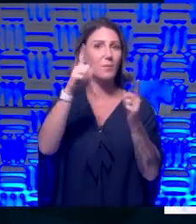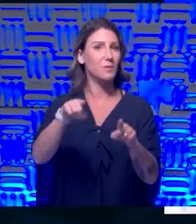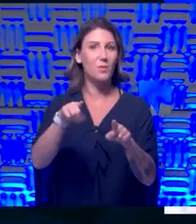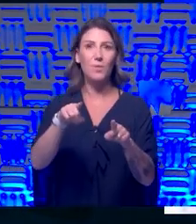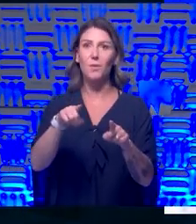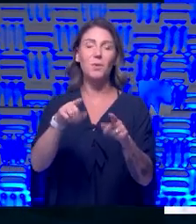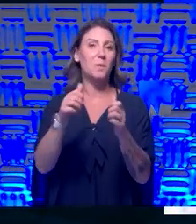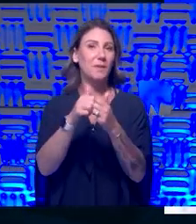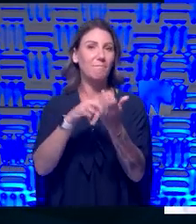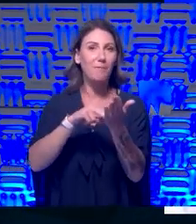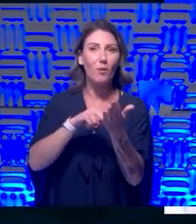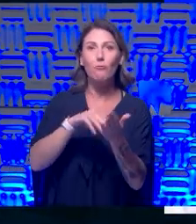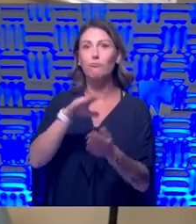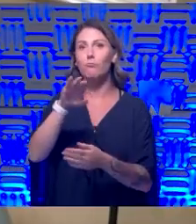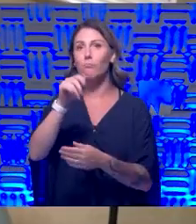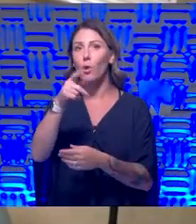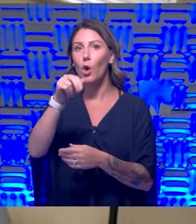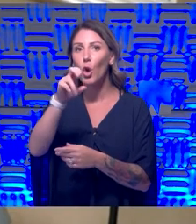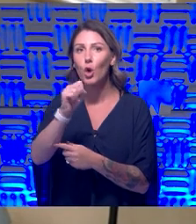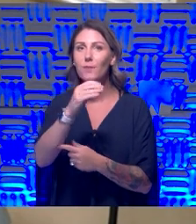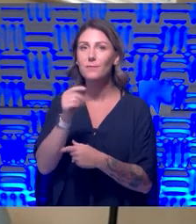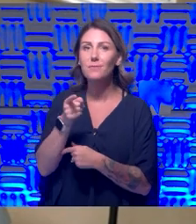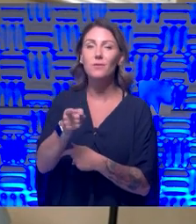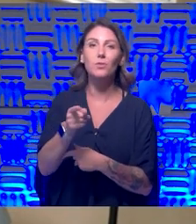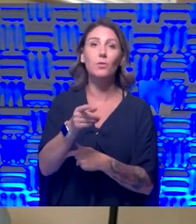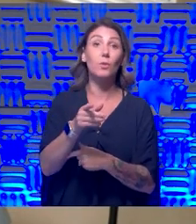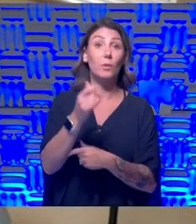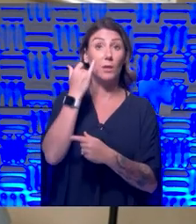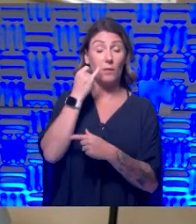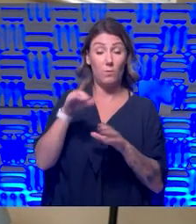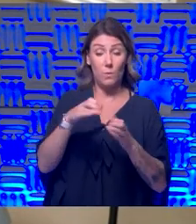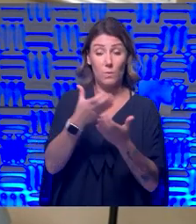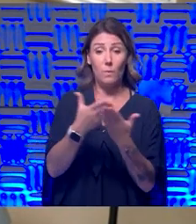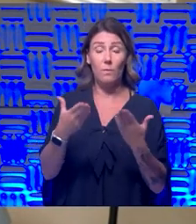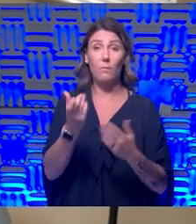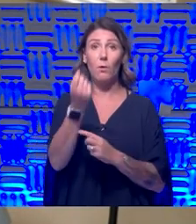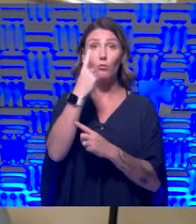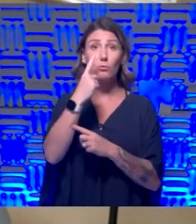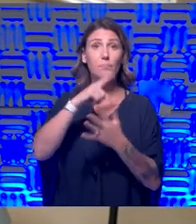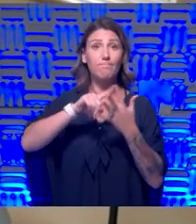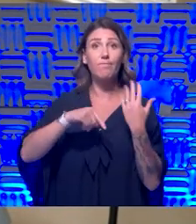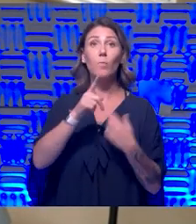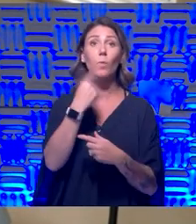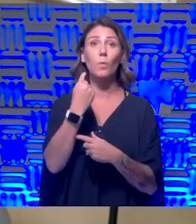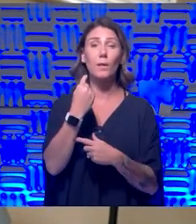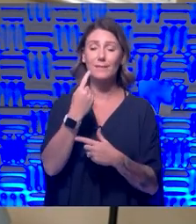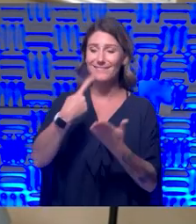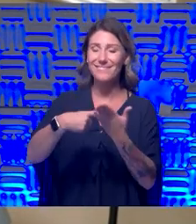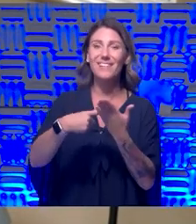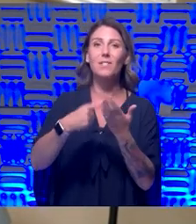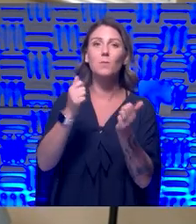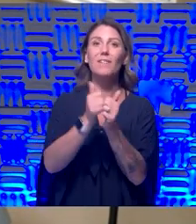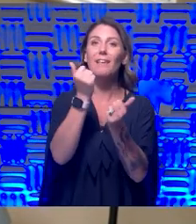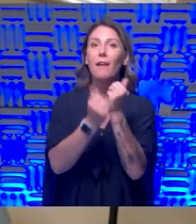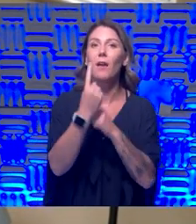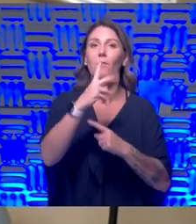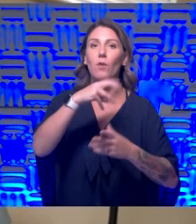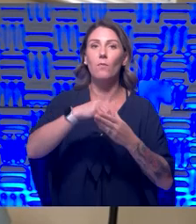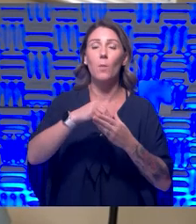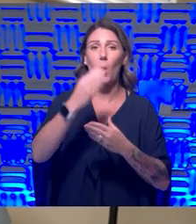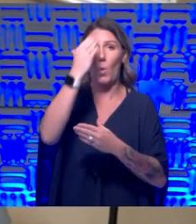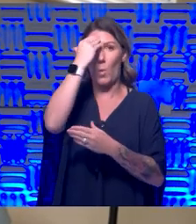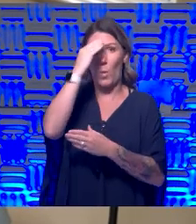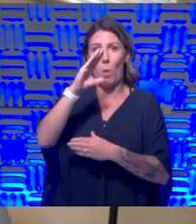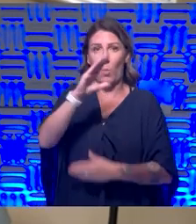I agree with you. You know, if you can do things, understand the risk, talk about it with, with all the parties involved, know what your bubble is.